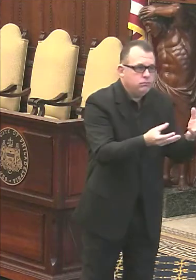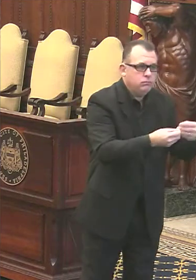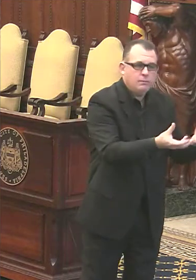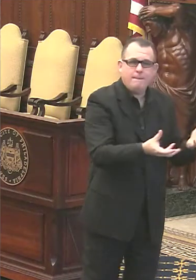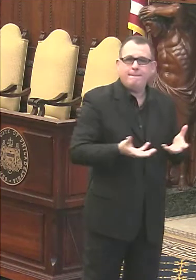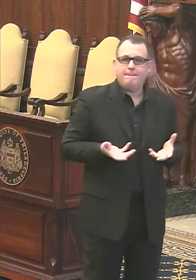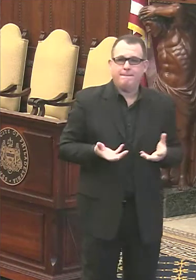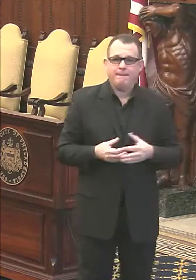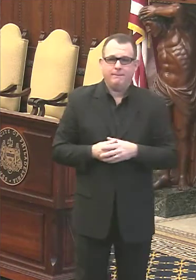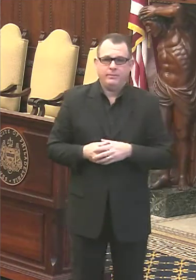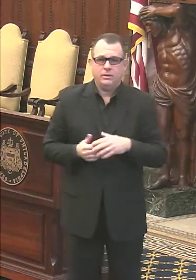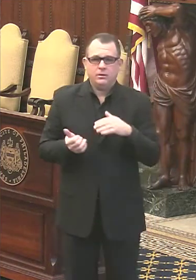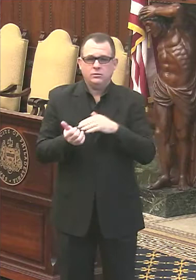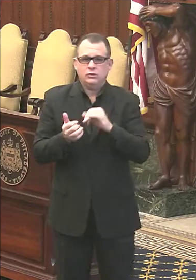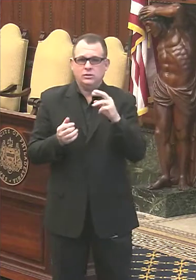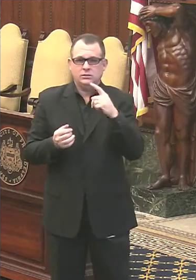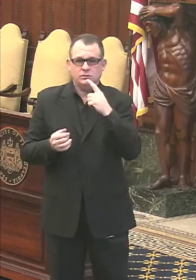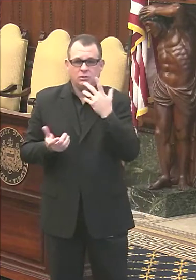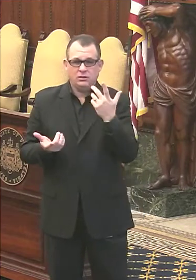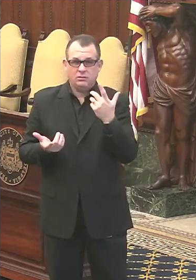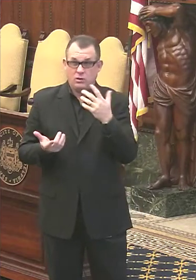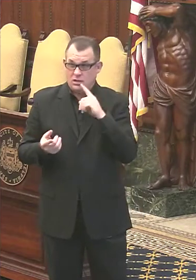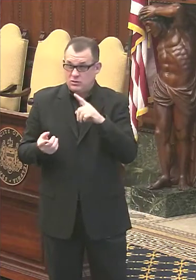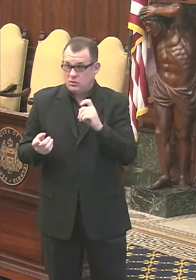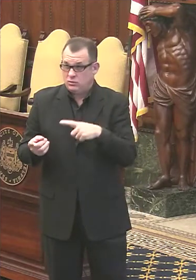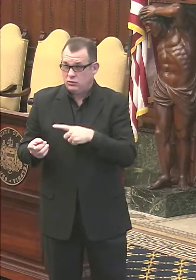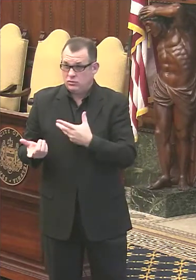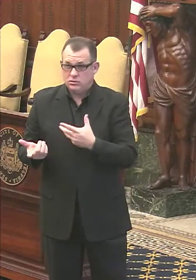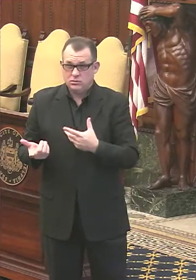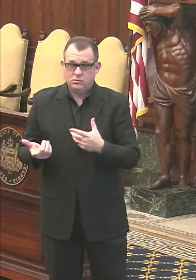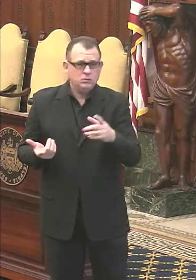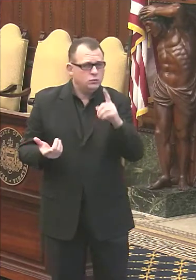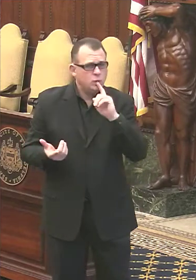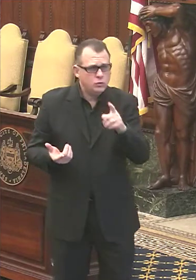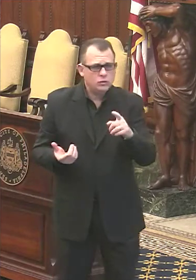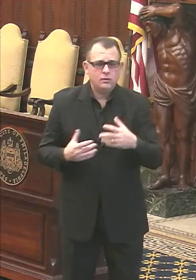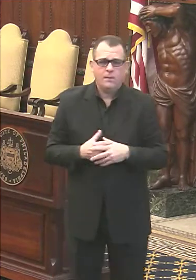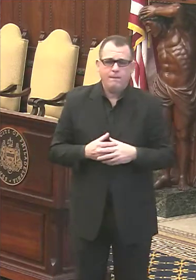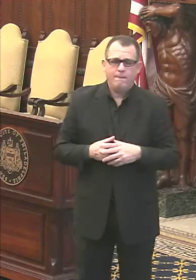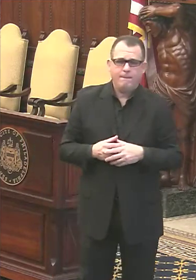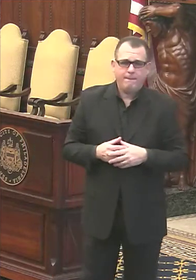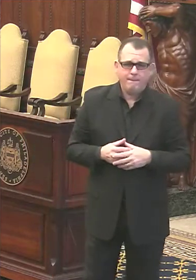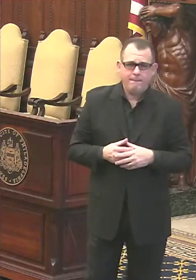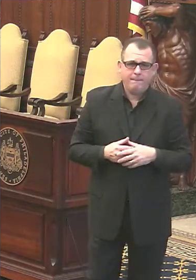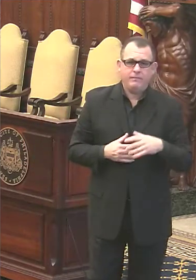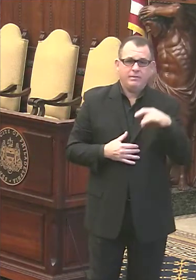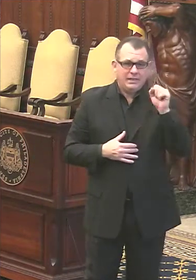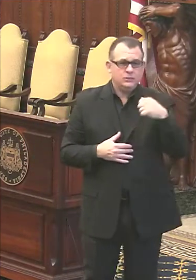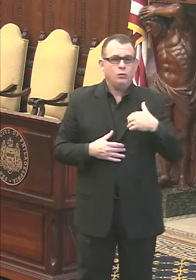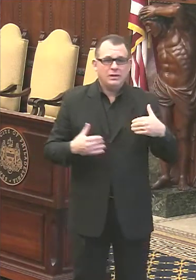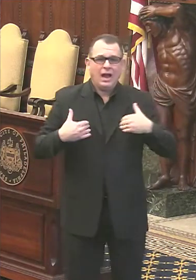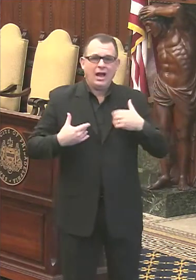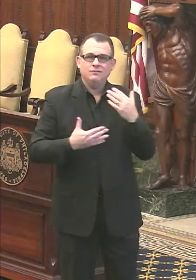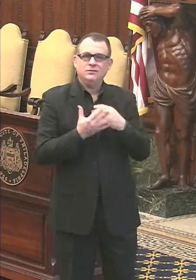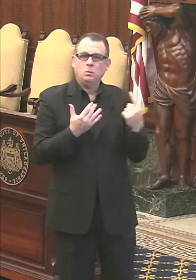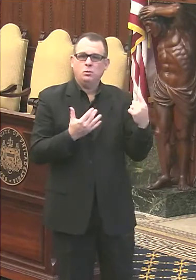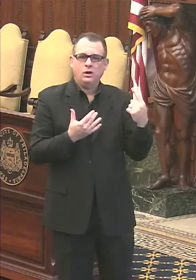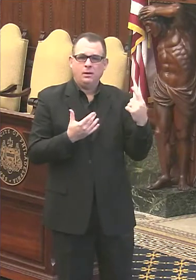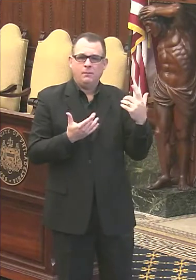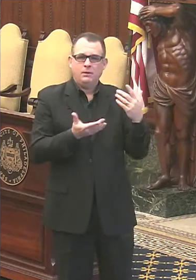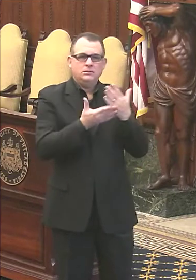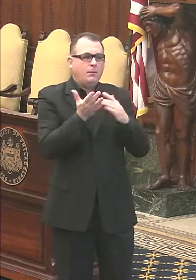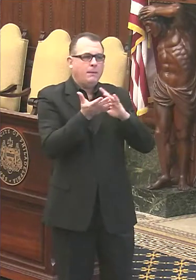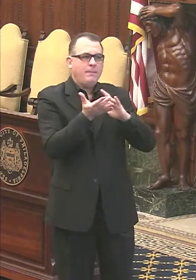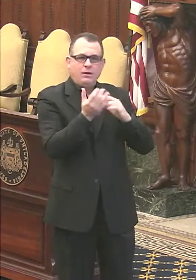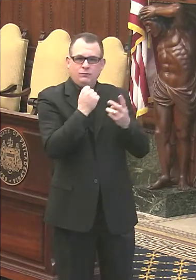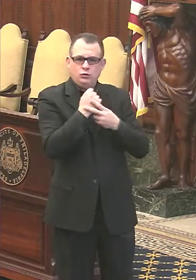Dr. Johnson, you want to answer that question? Sure. Yes, we have something known as the medical reserve core,